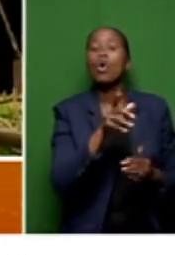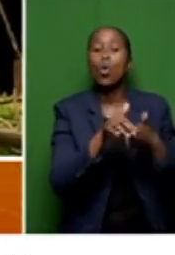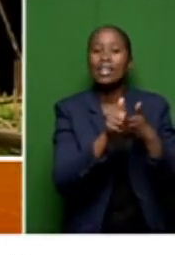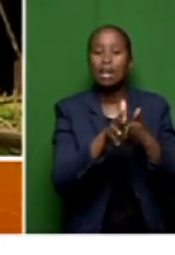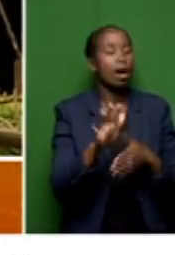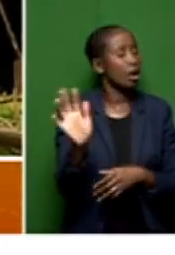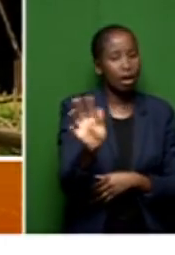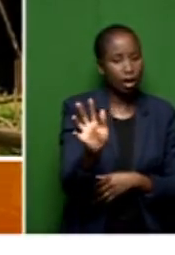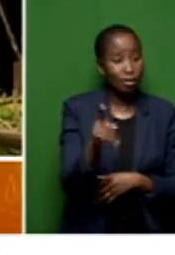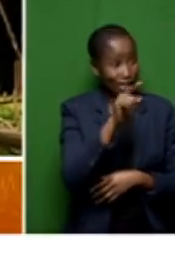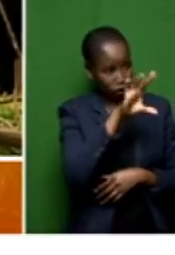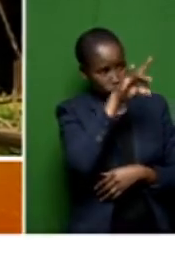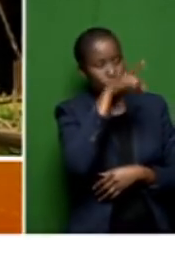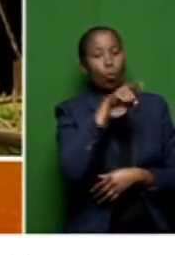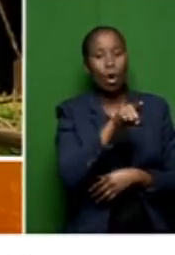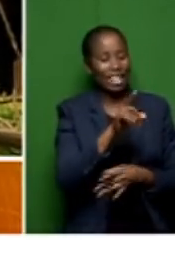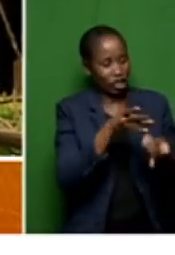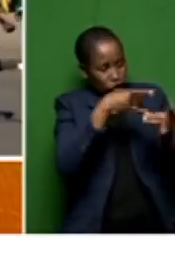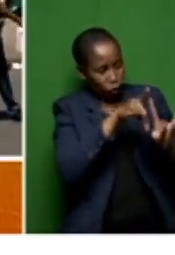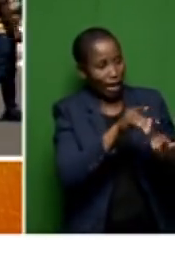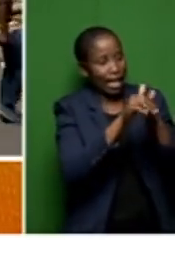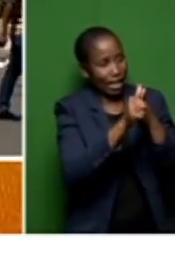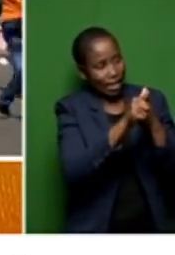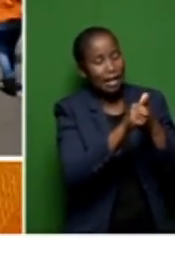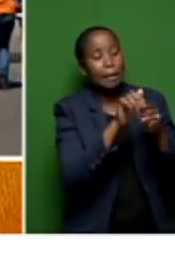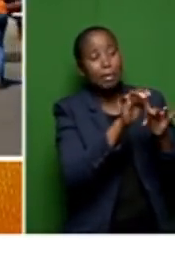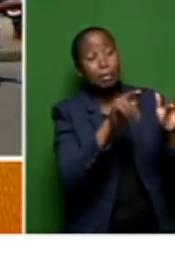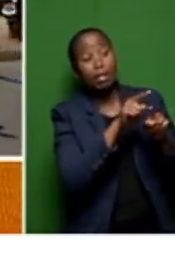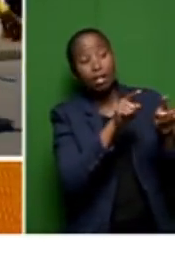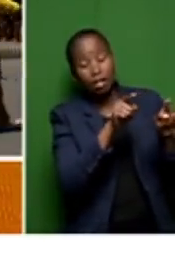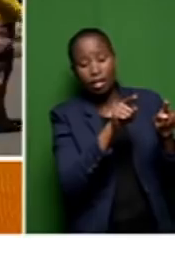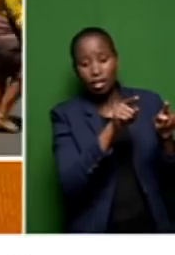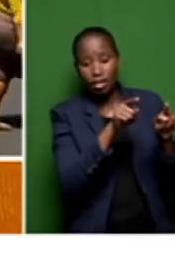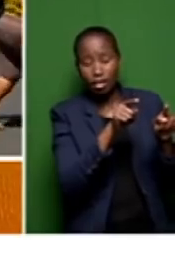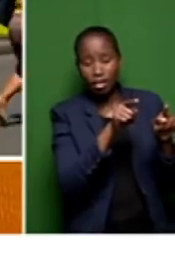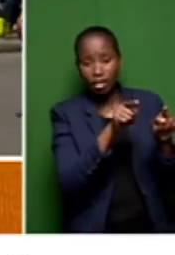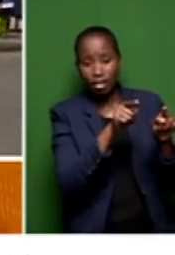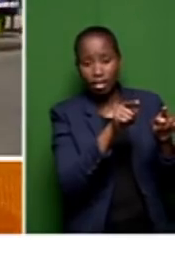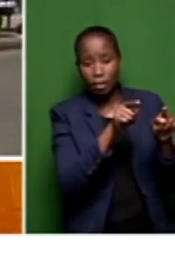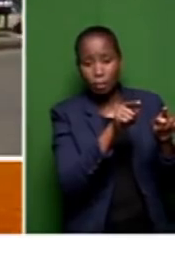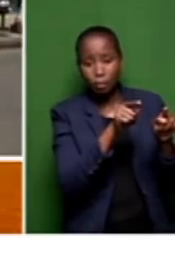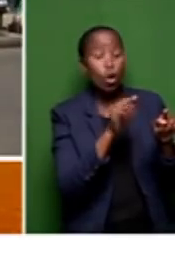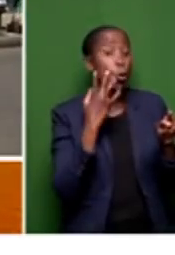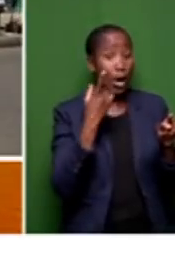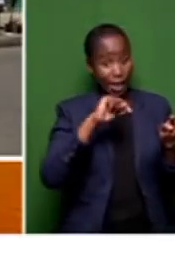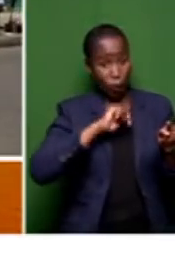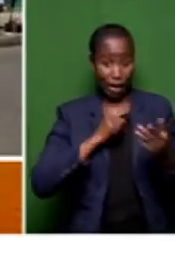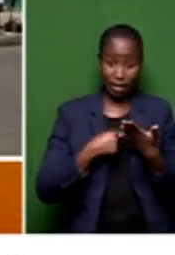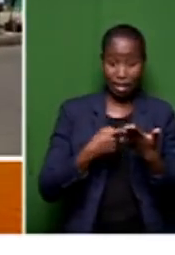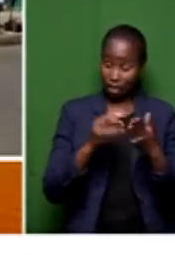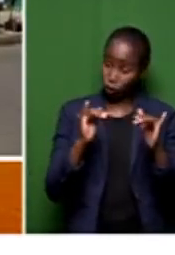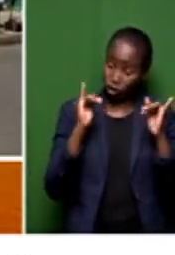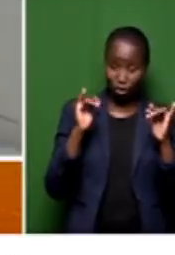come in the council and stand on top of the tables when we are discussing serious matters and